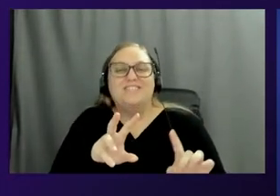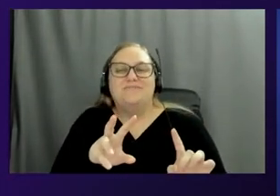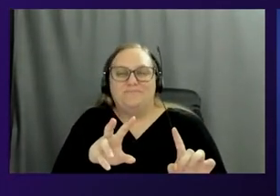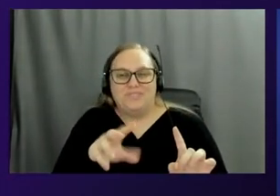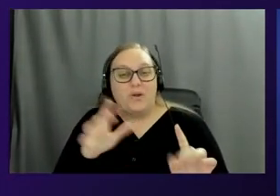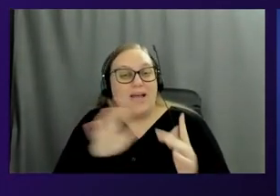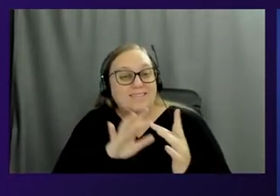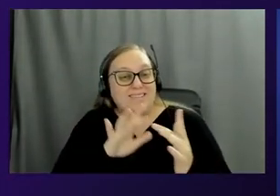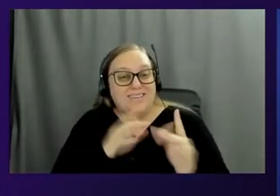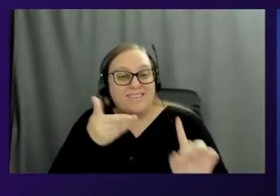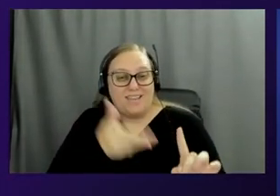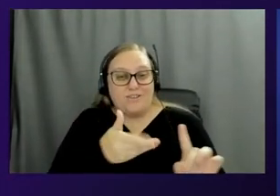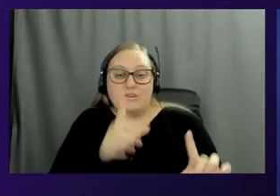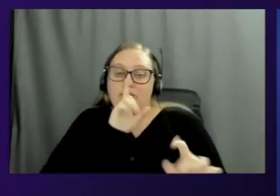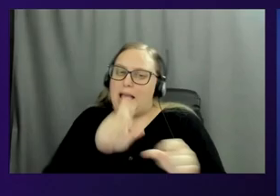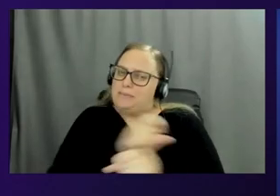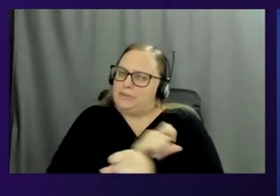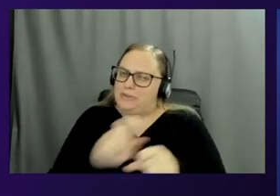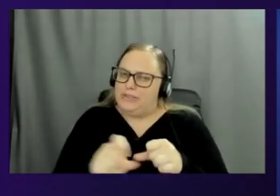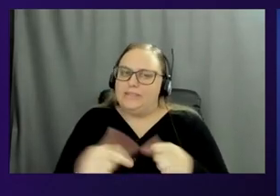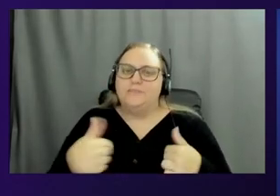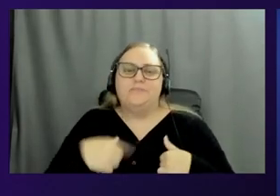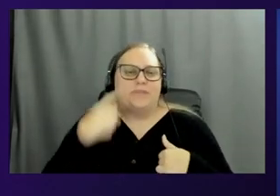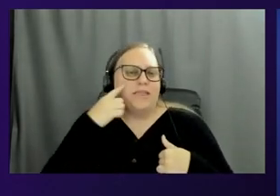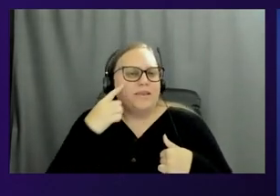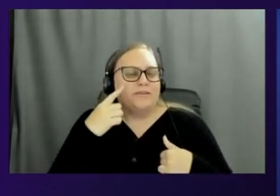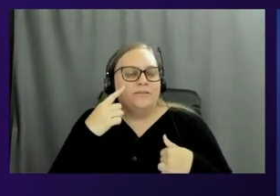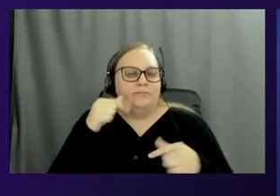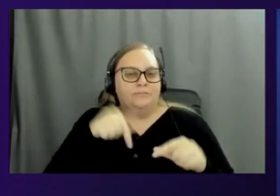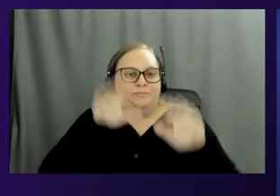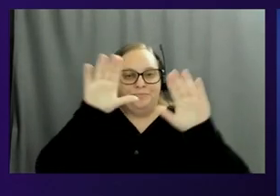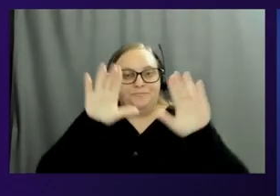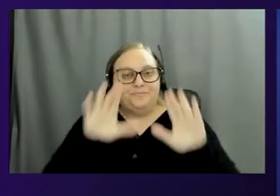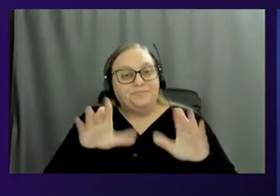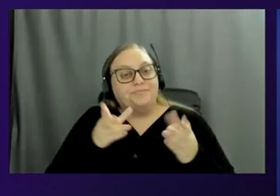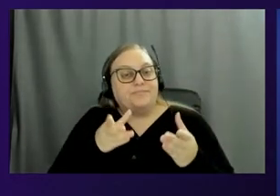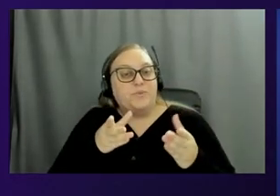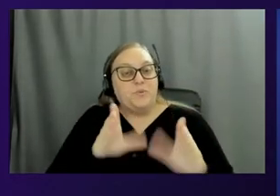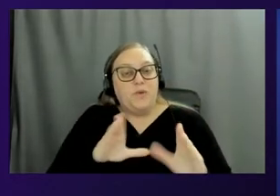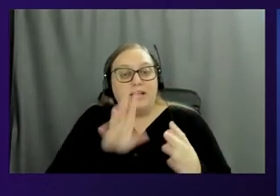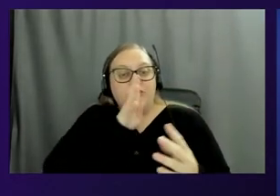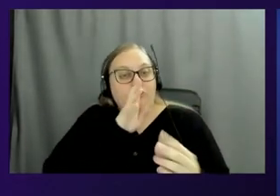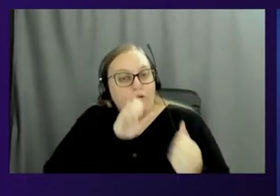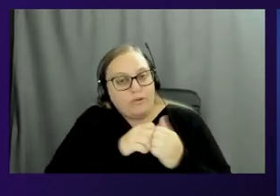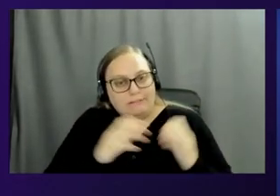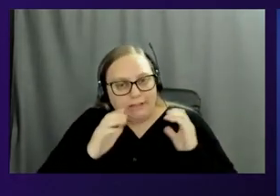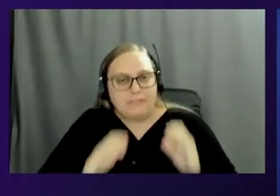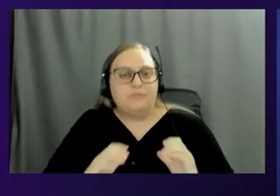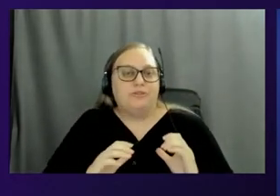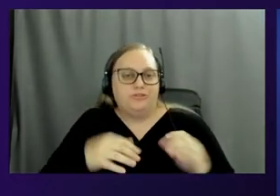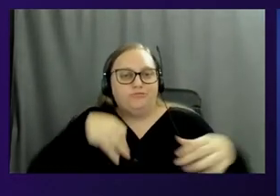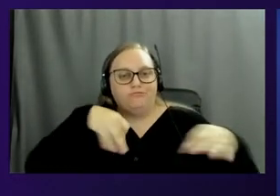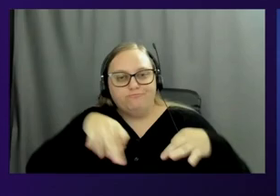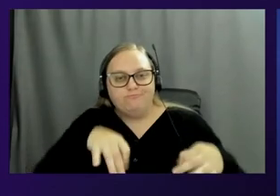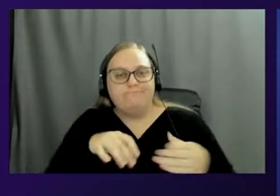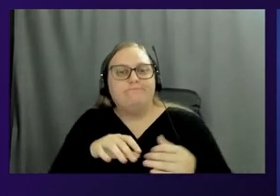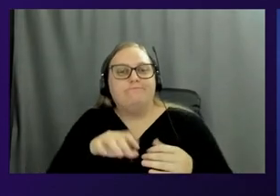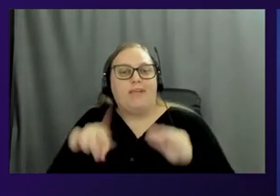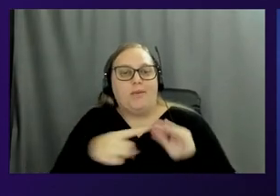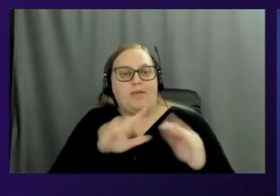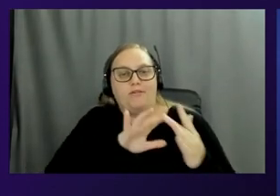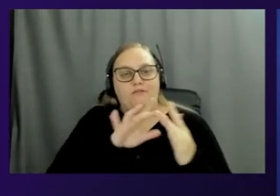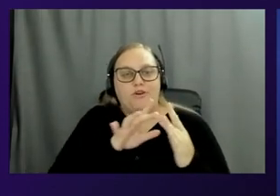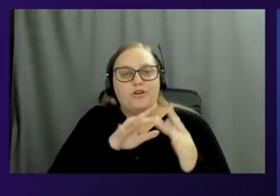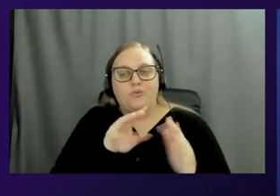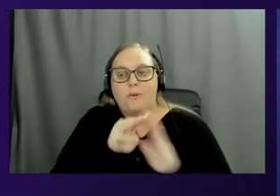yeah, absolutely. And I think that this is a great kind of way to, to, to kind of talk to customers here that we have both a virtual model of this